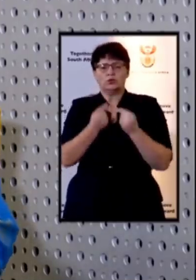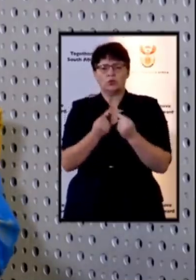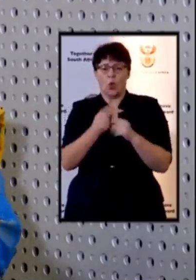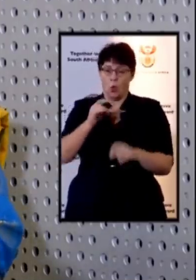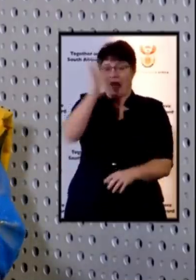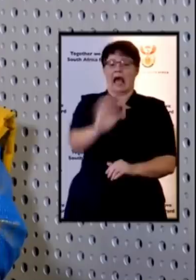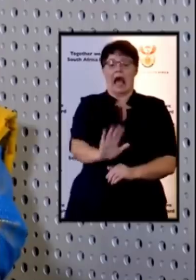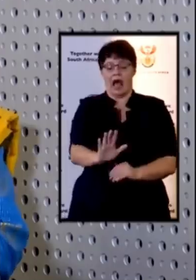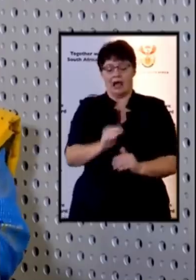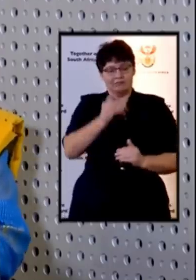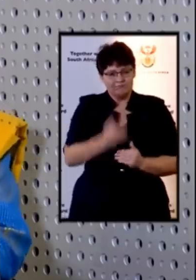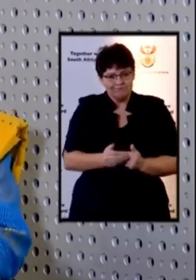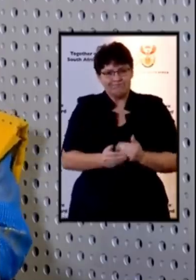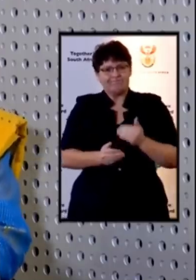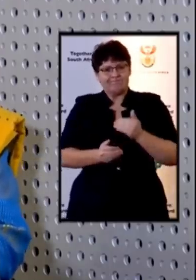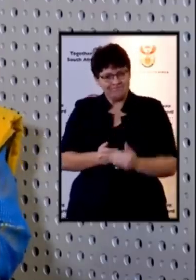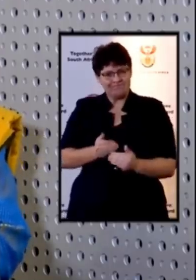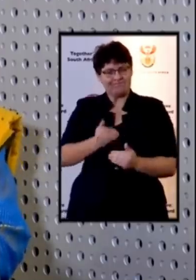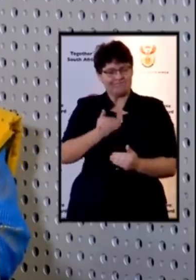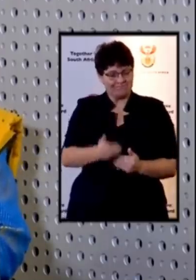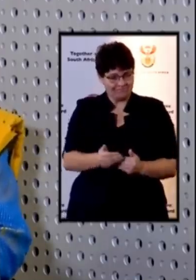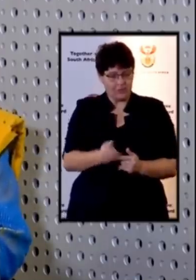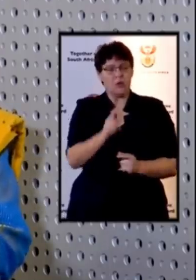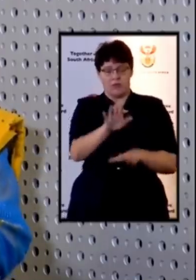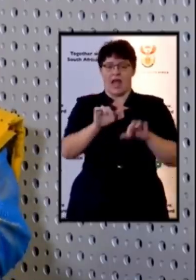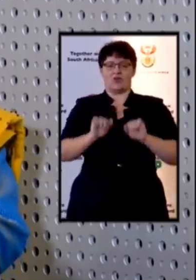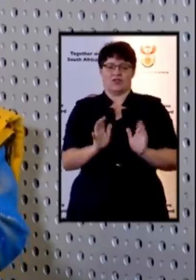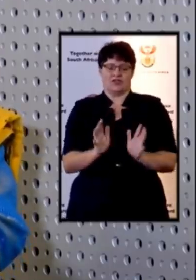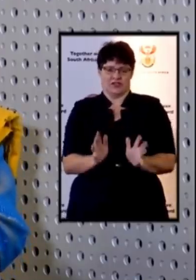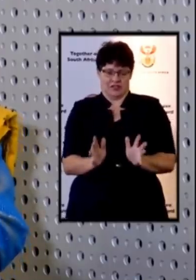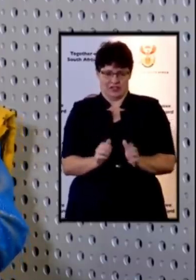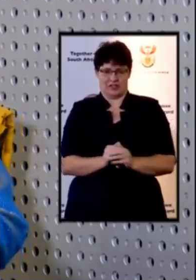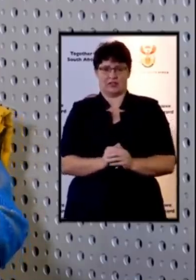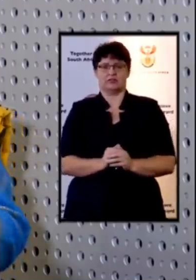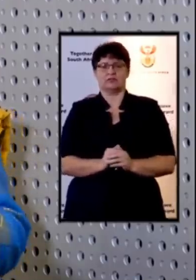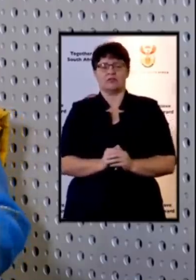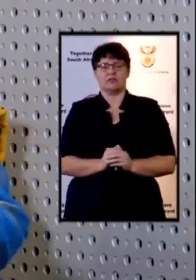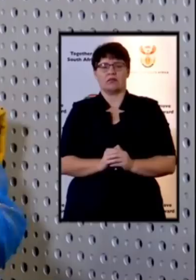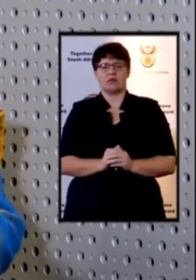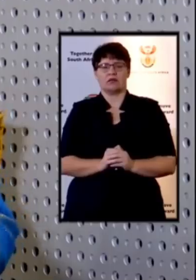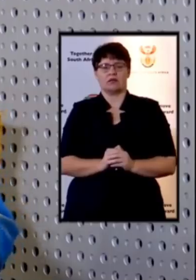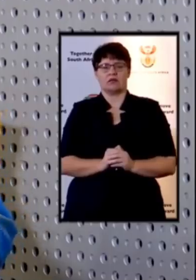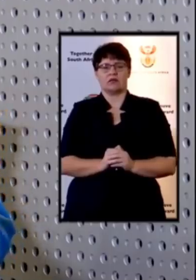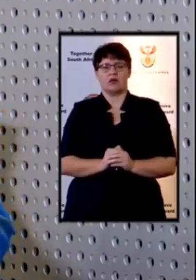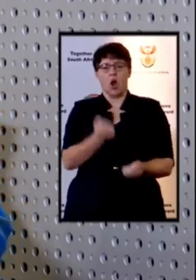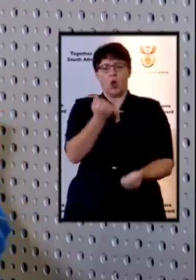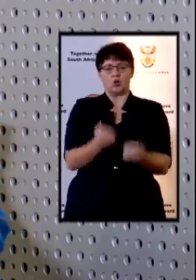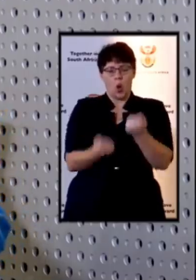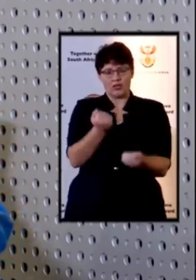we have agreed that we must start decongesting the ports